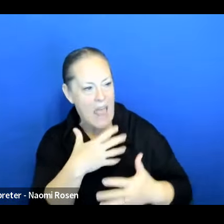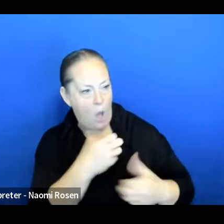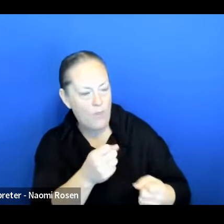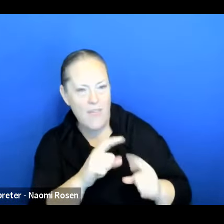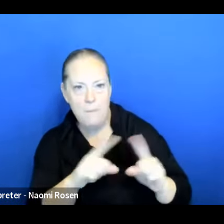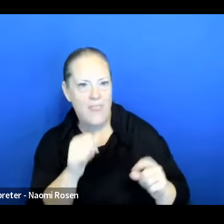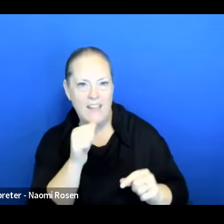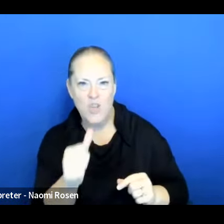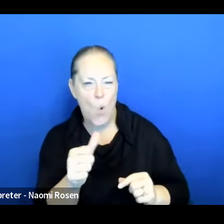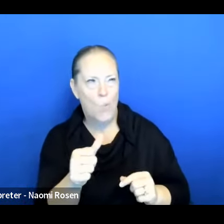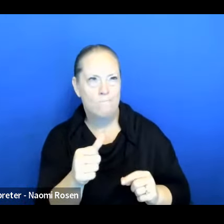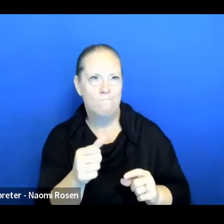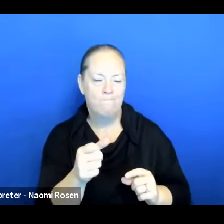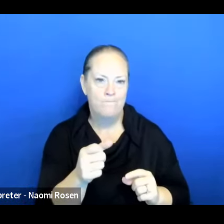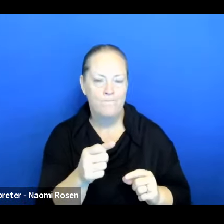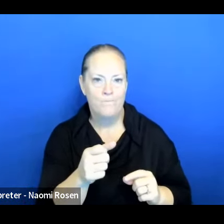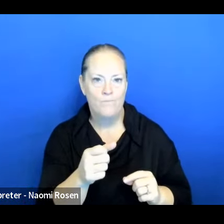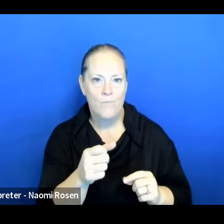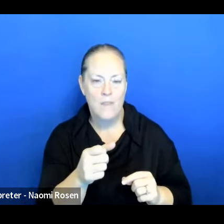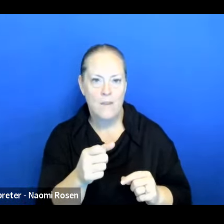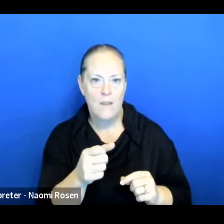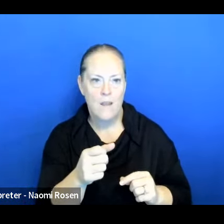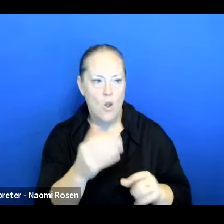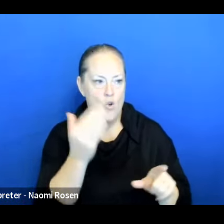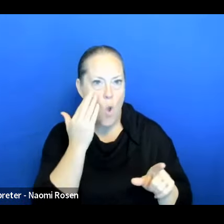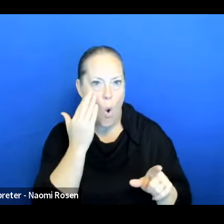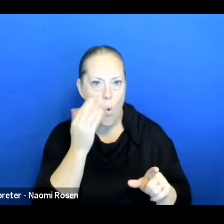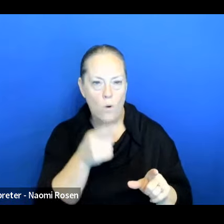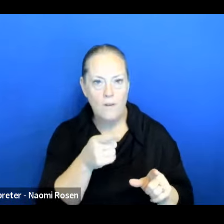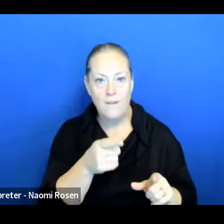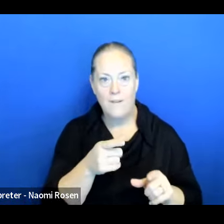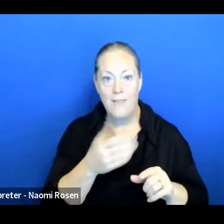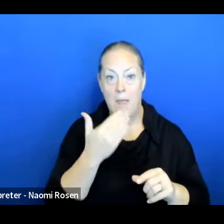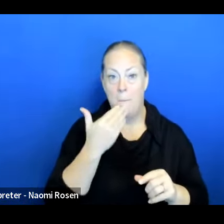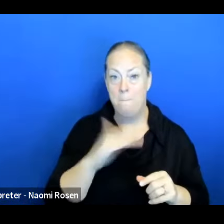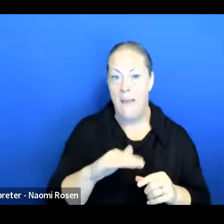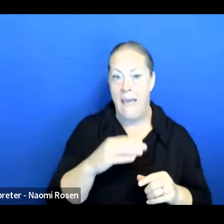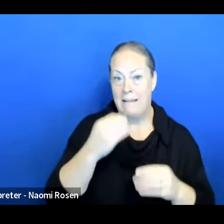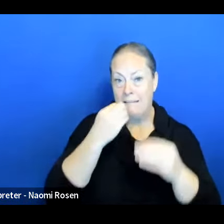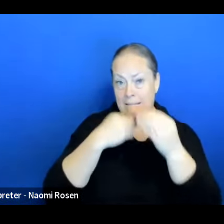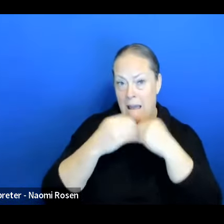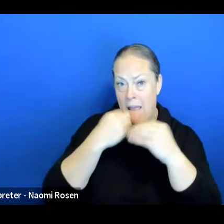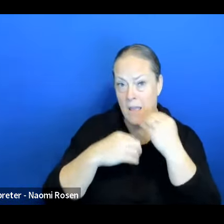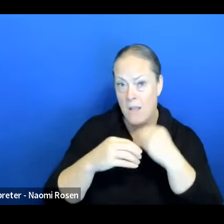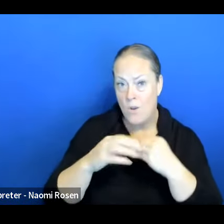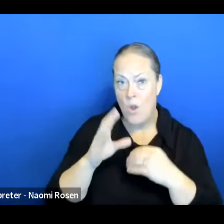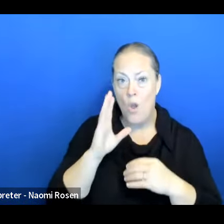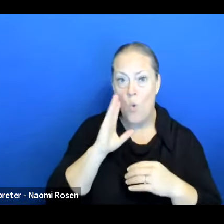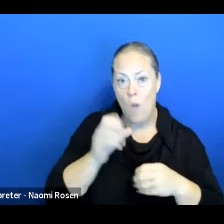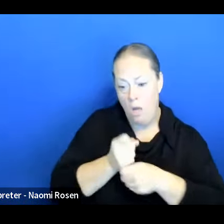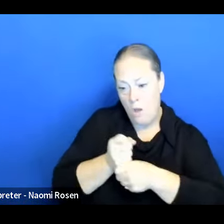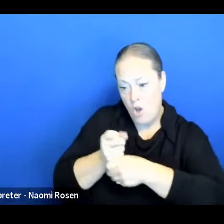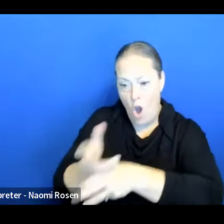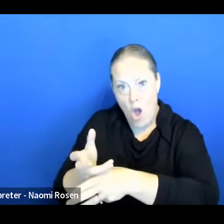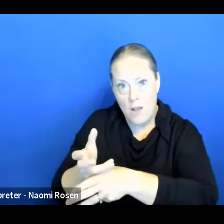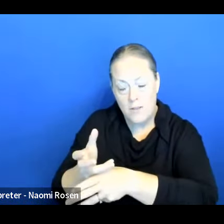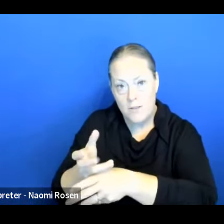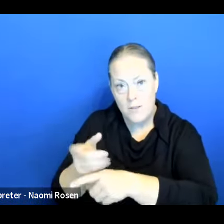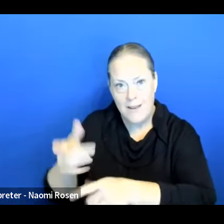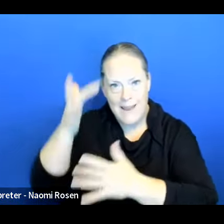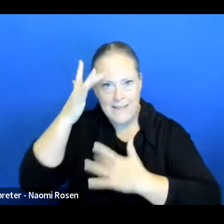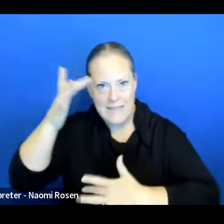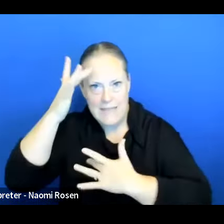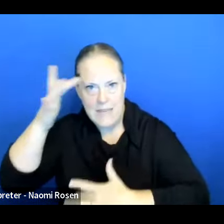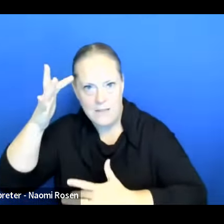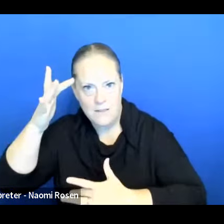you know, a poor diet will, you know, in the long run was, was going to be the factor that's going to develop the disease.